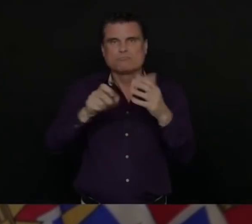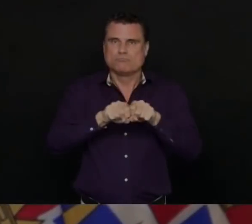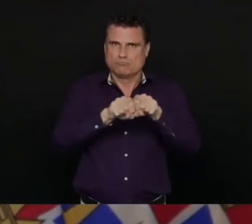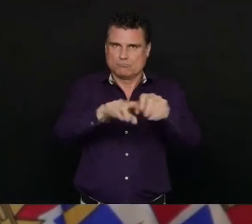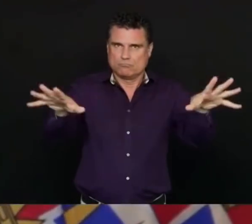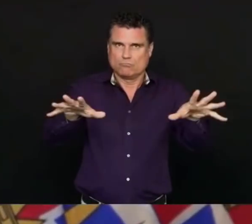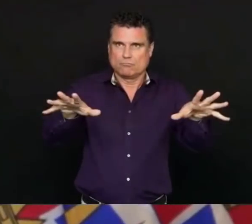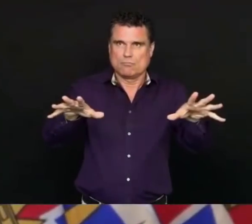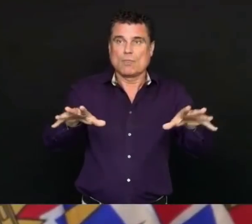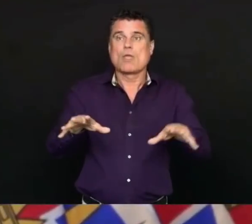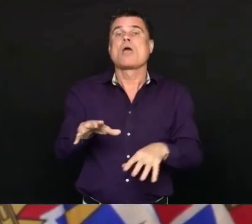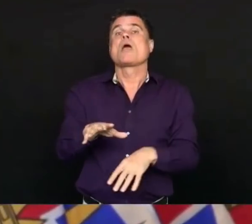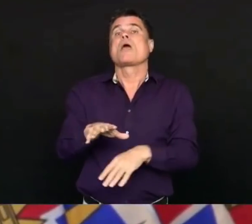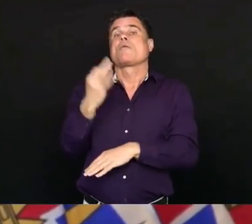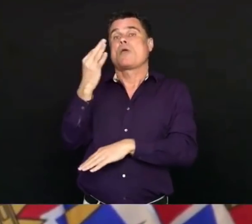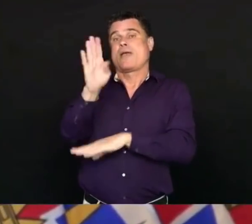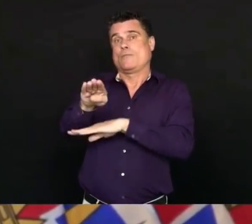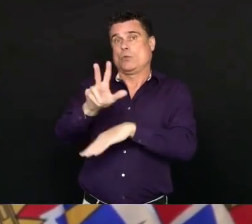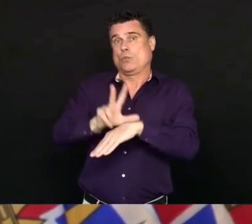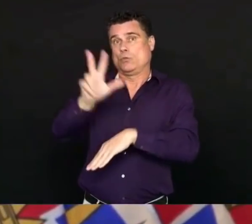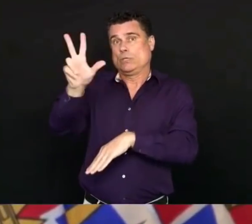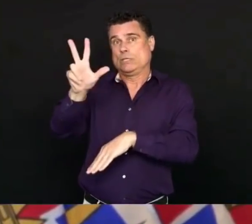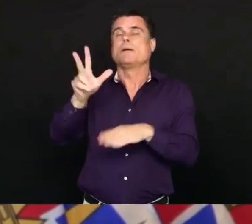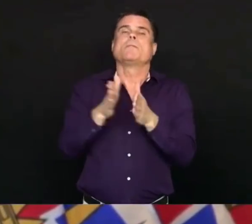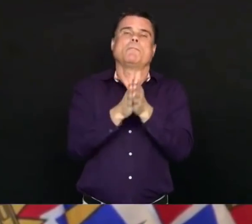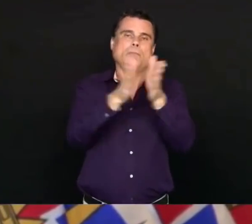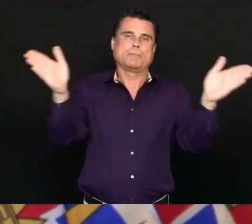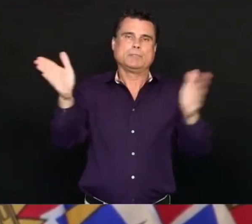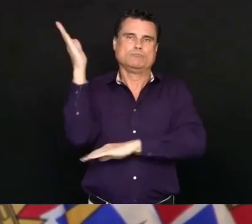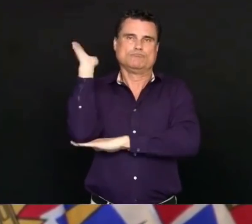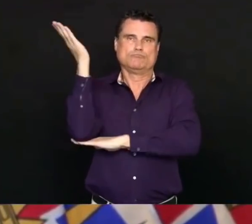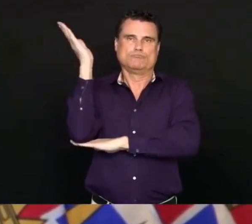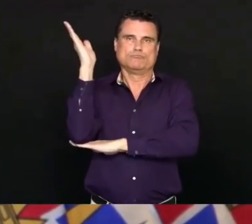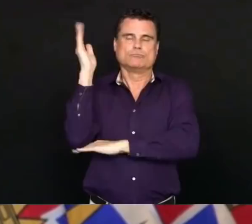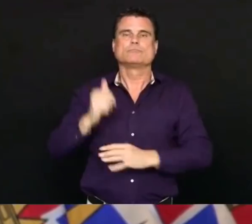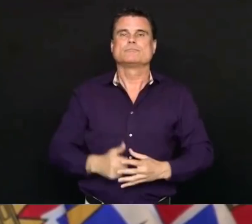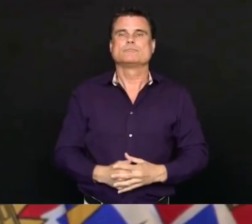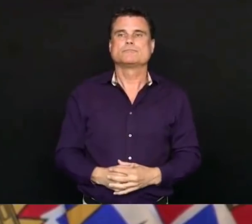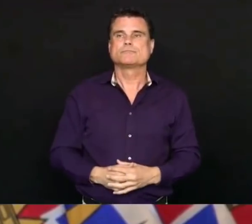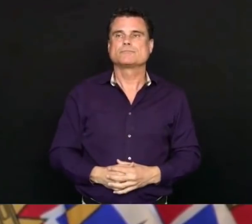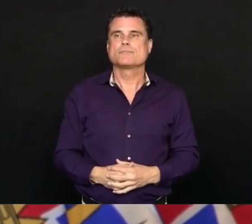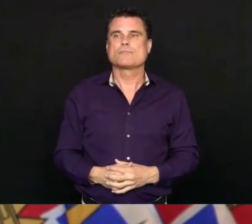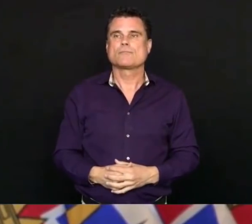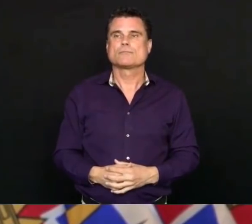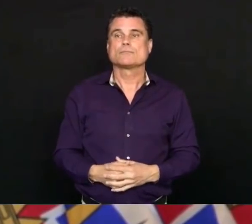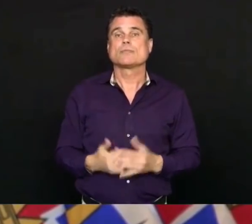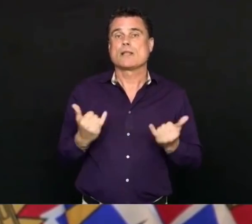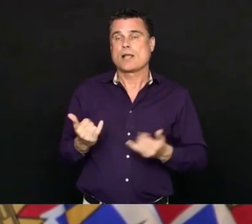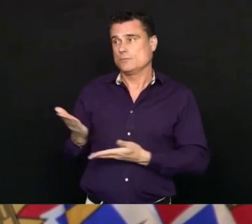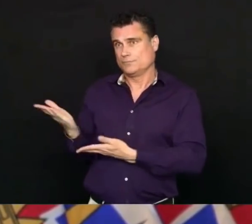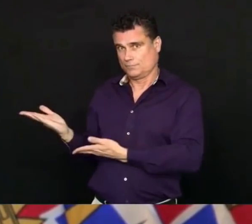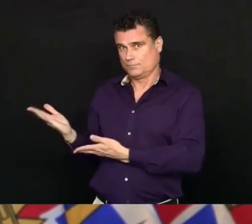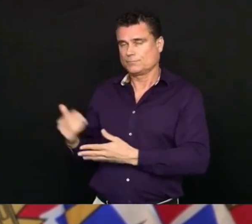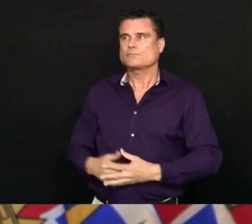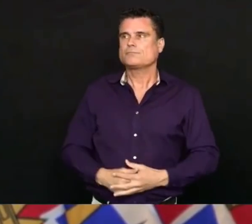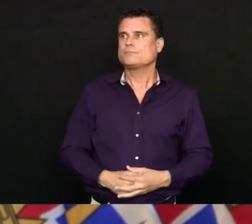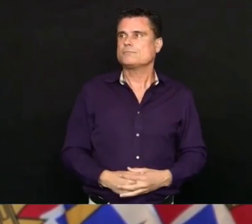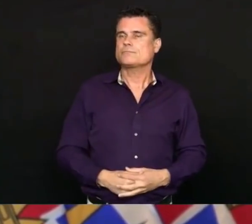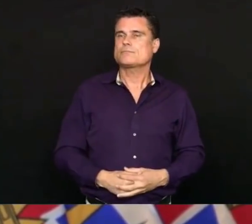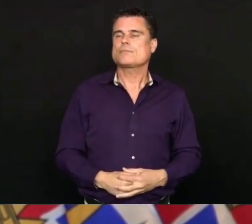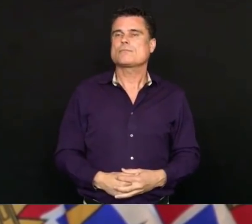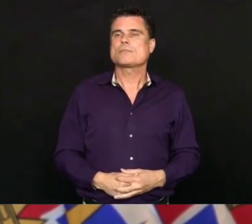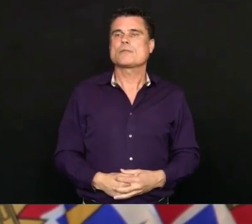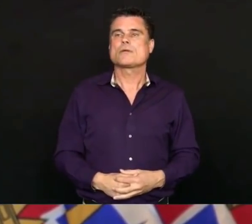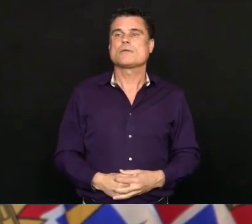Thank you and good afternoon. Today's update covers the last two days here in British Columbia.